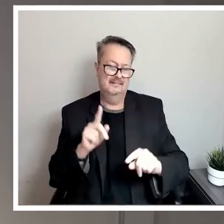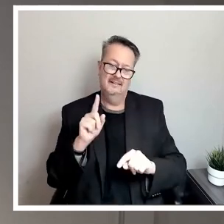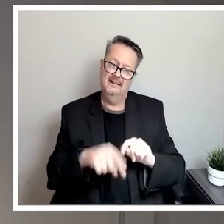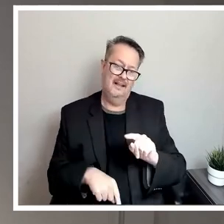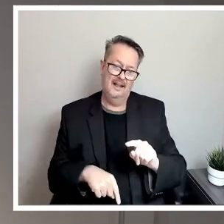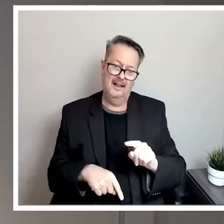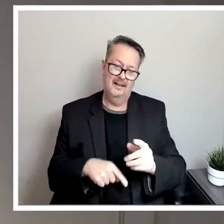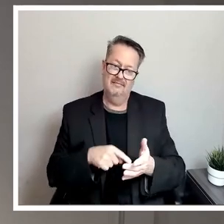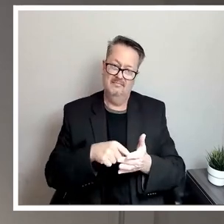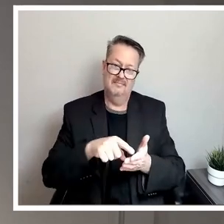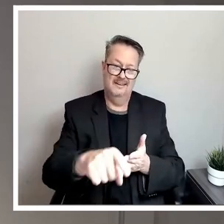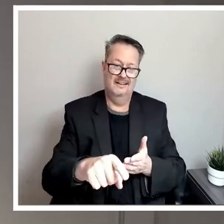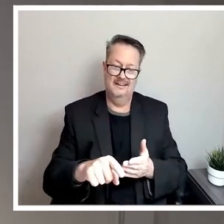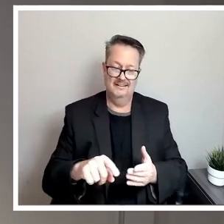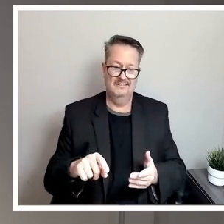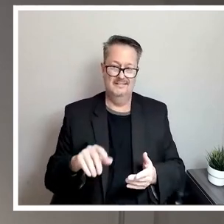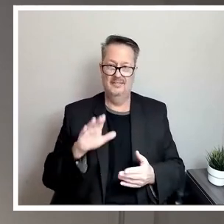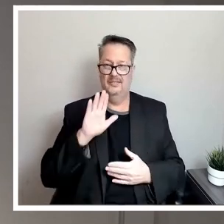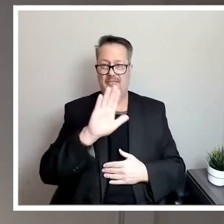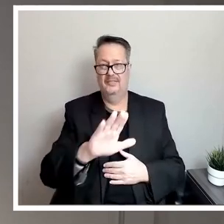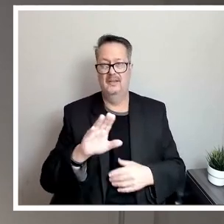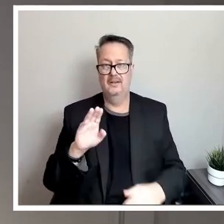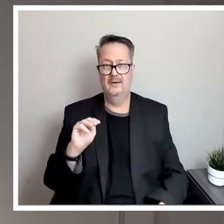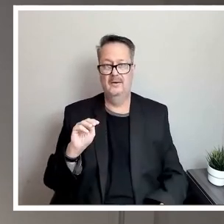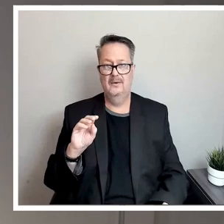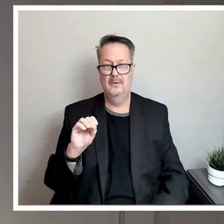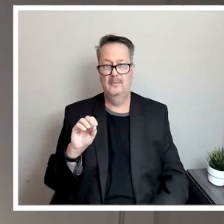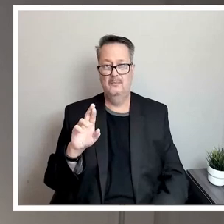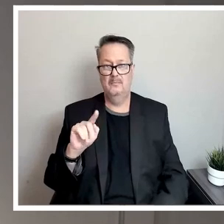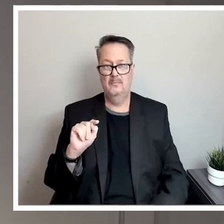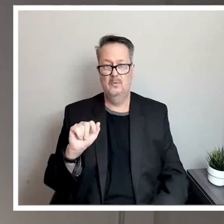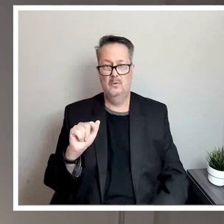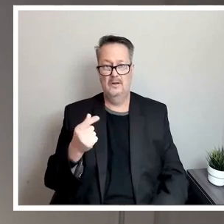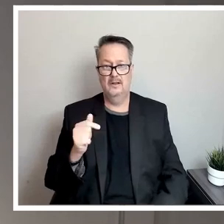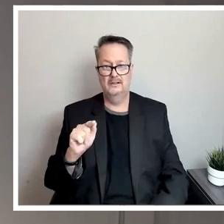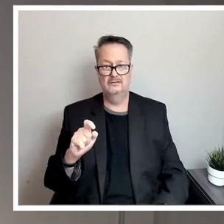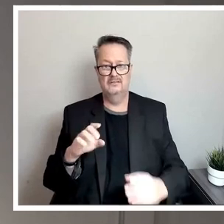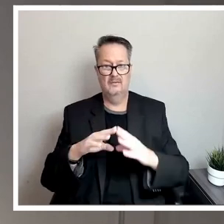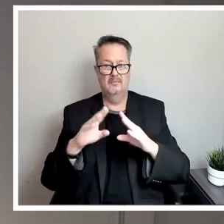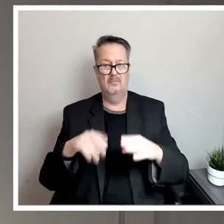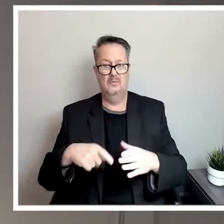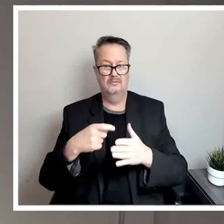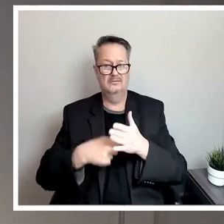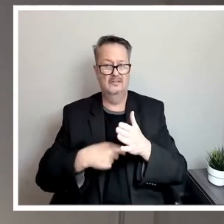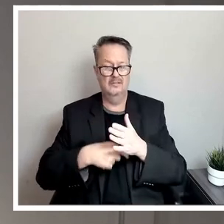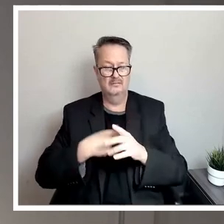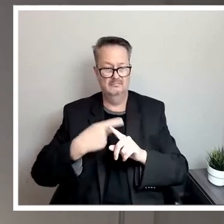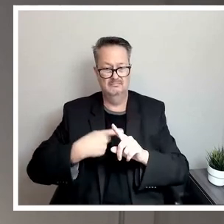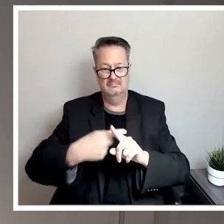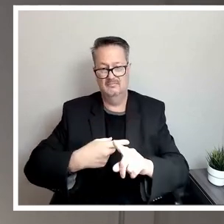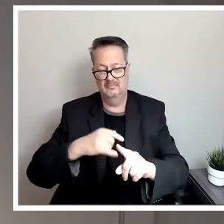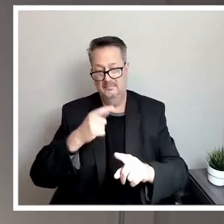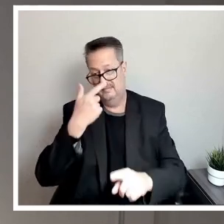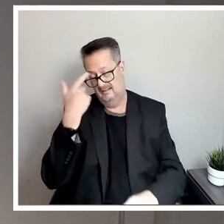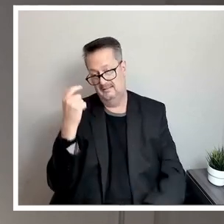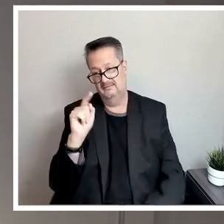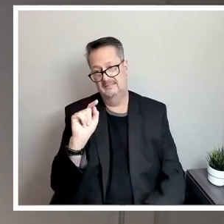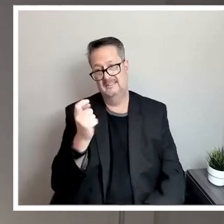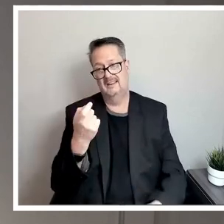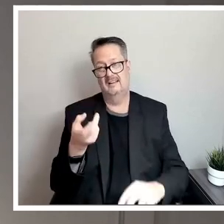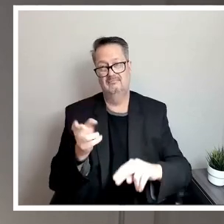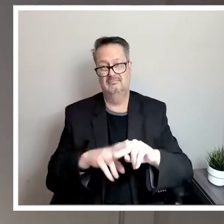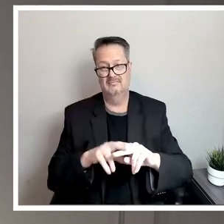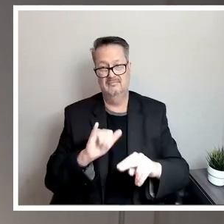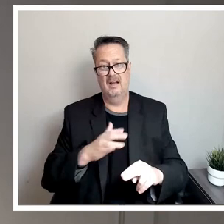their mortgages because of tax increase. That's the other concern that I have. I've been